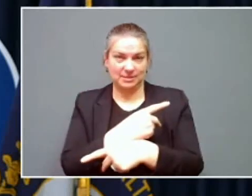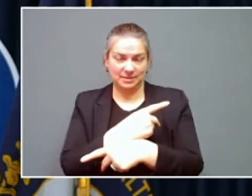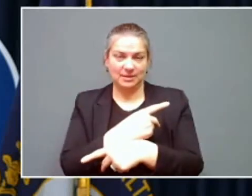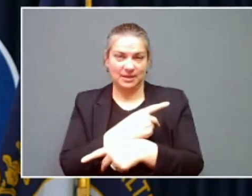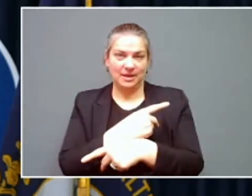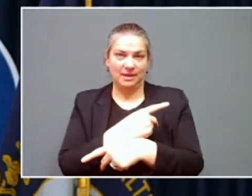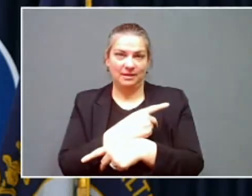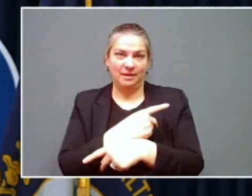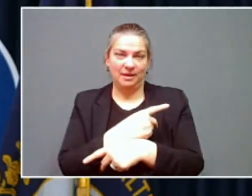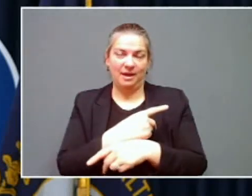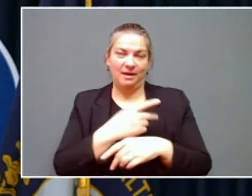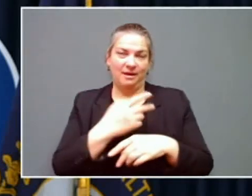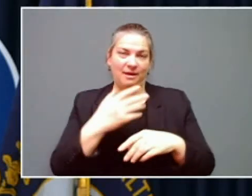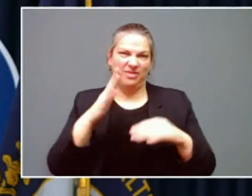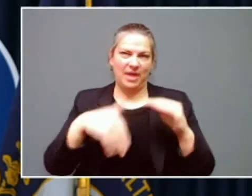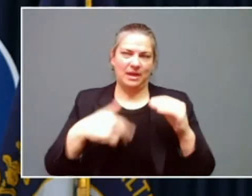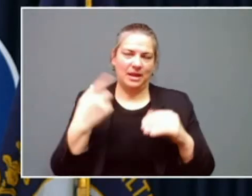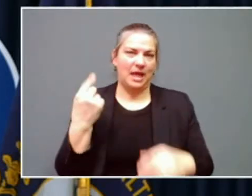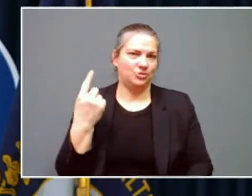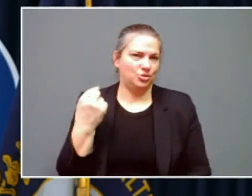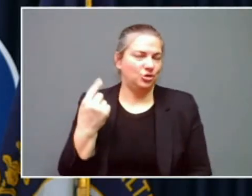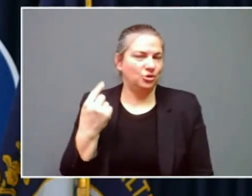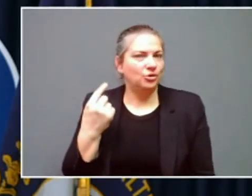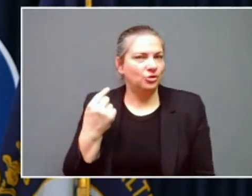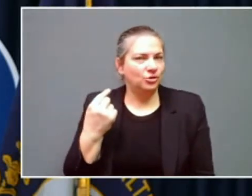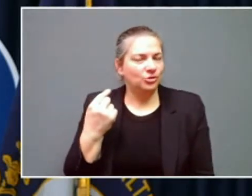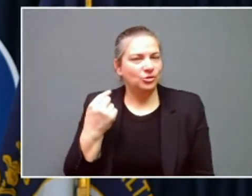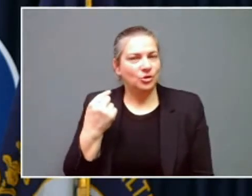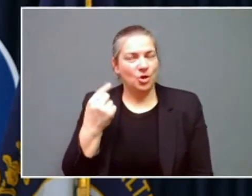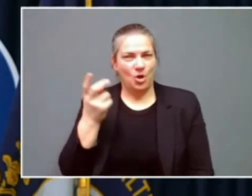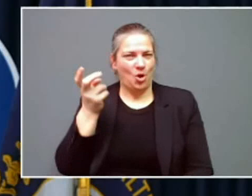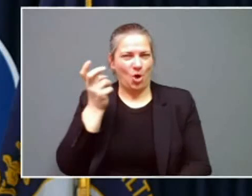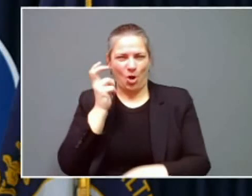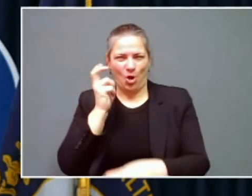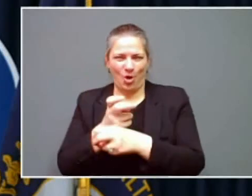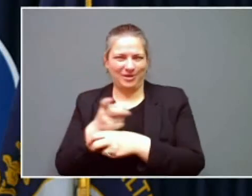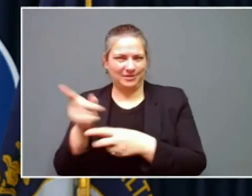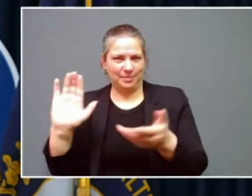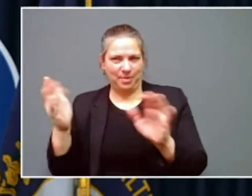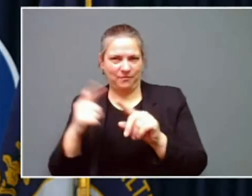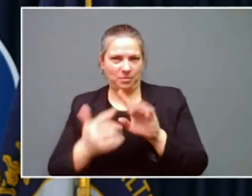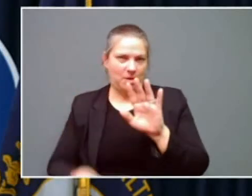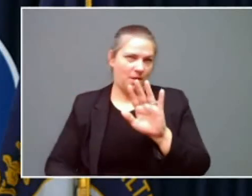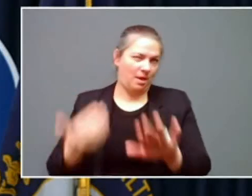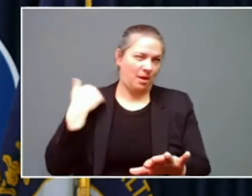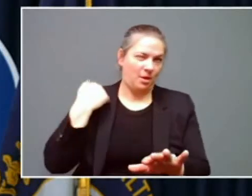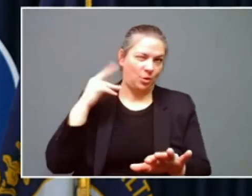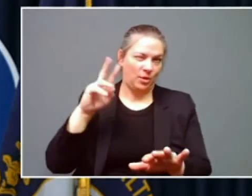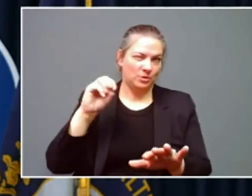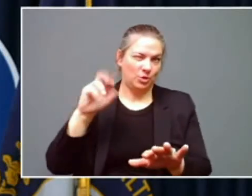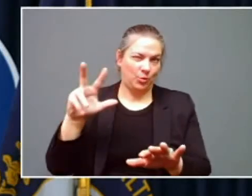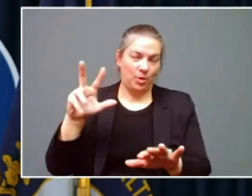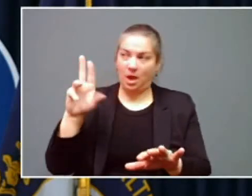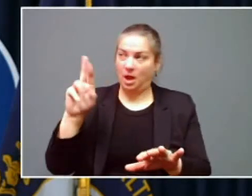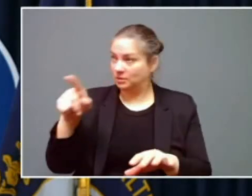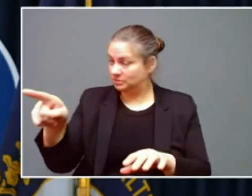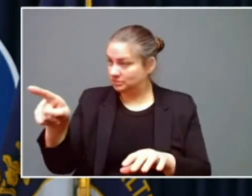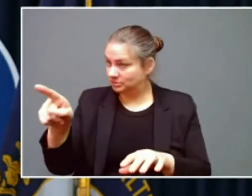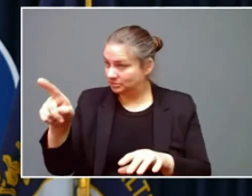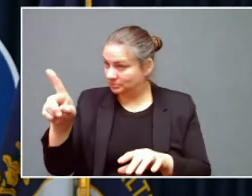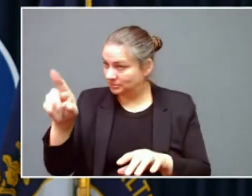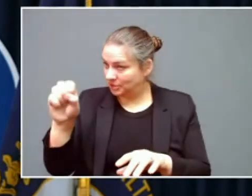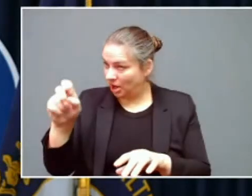about a year ago. I think it's hard to compare all the way back to 03 unless Director Dossett has those numbers in front of him.